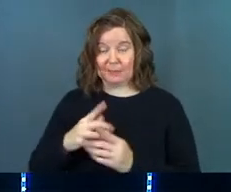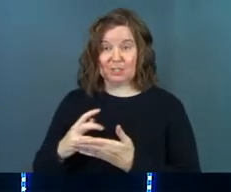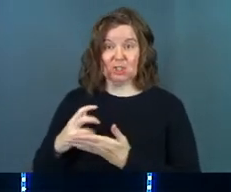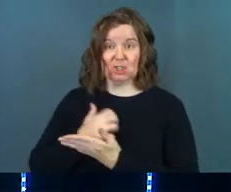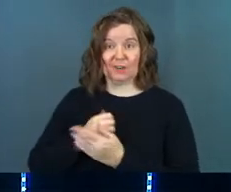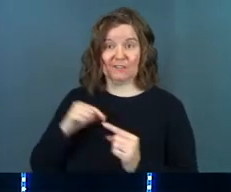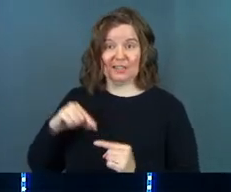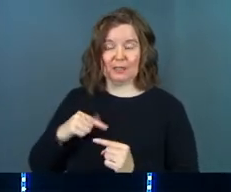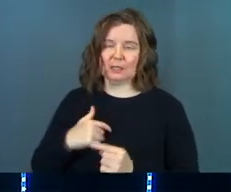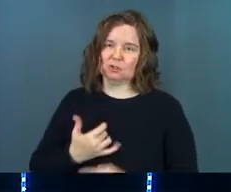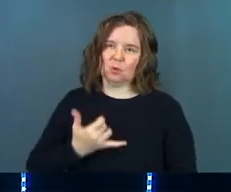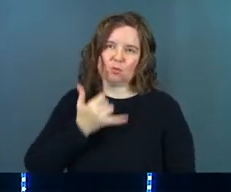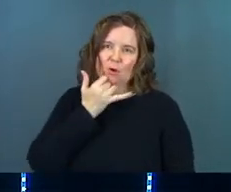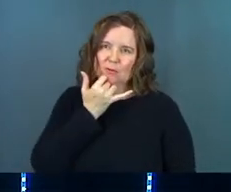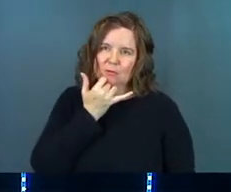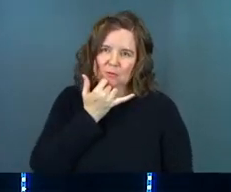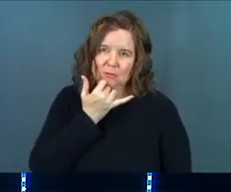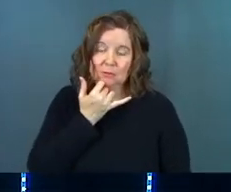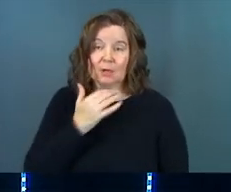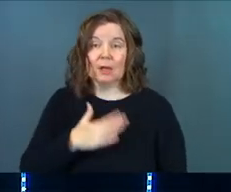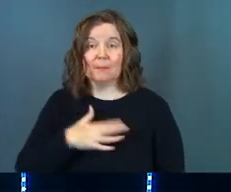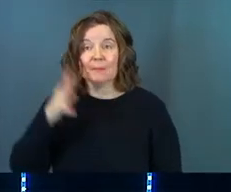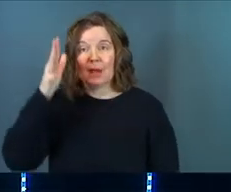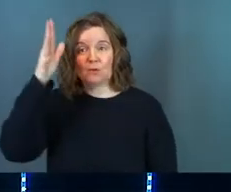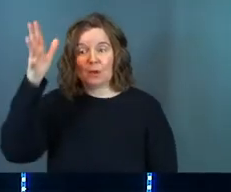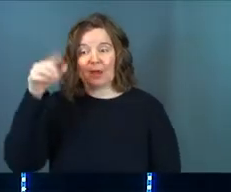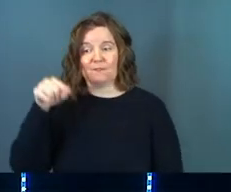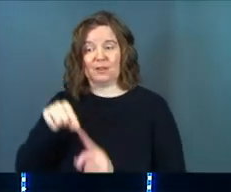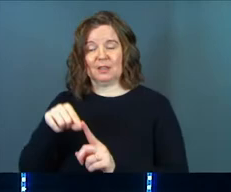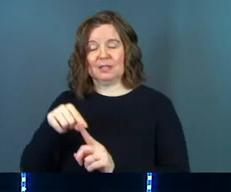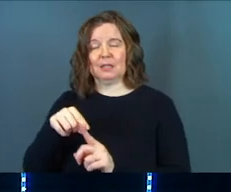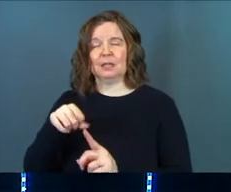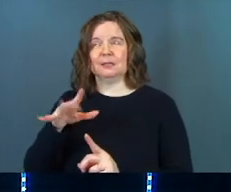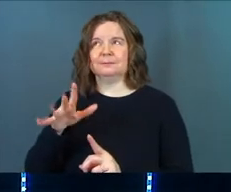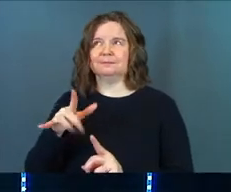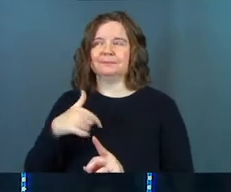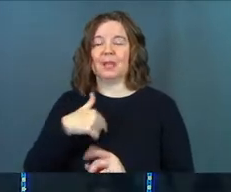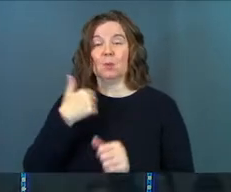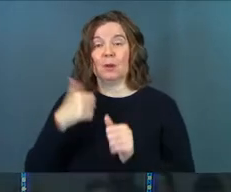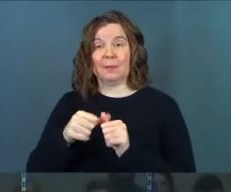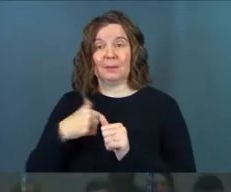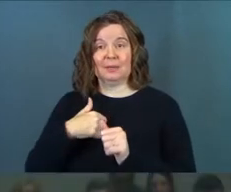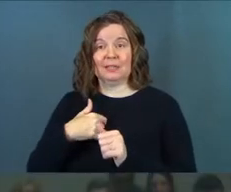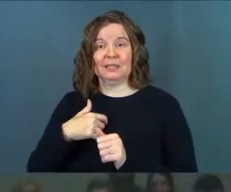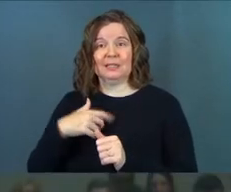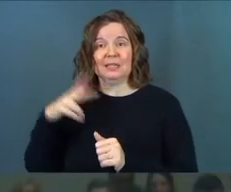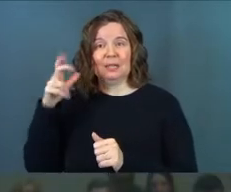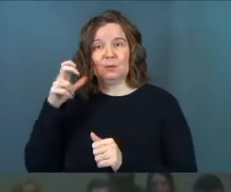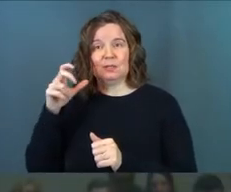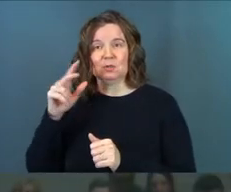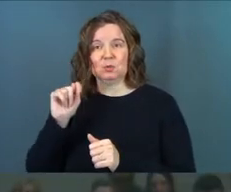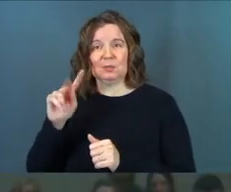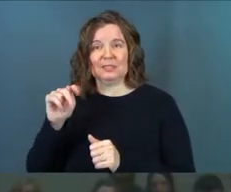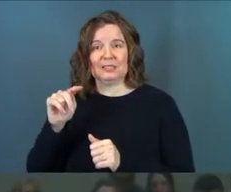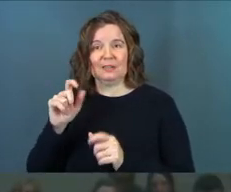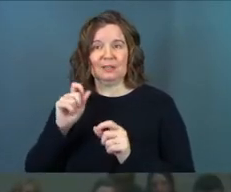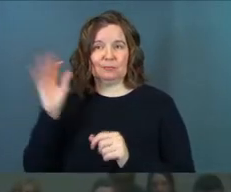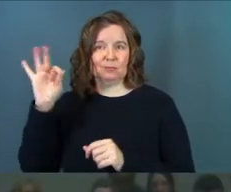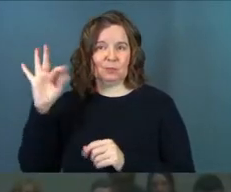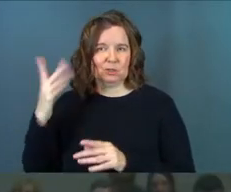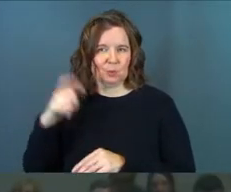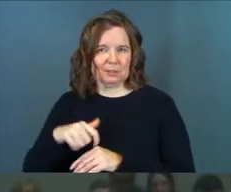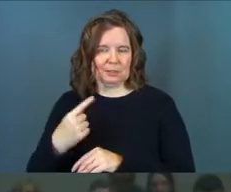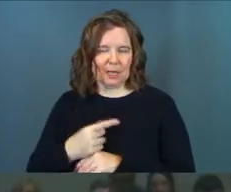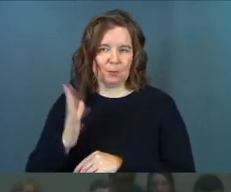deserving is just so wrong. My grandfather, he was, I remember he's listening to a televangelist one time, which is